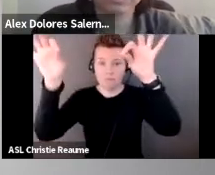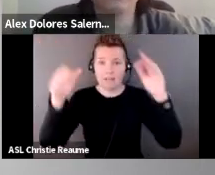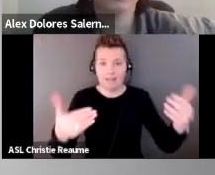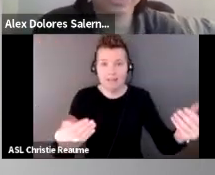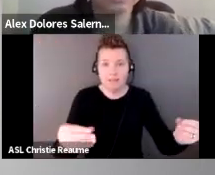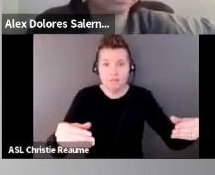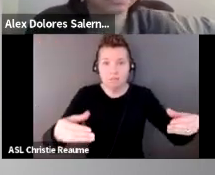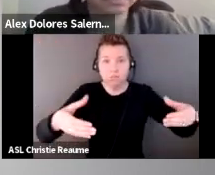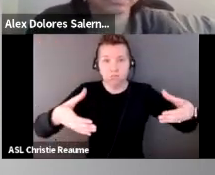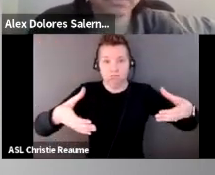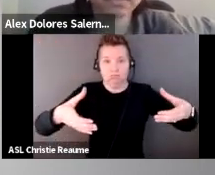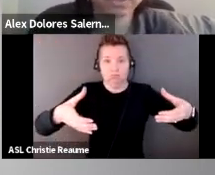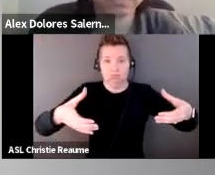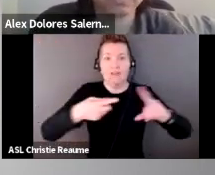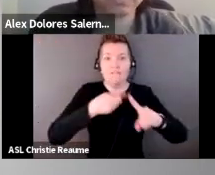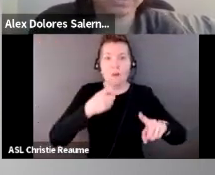memory foam filling.